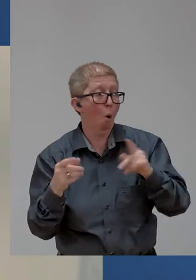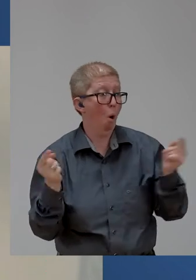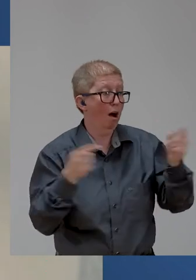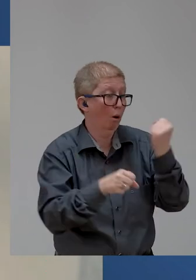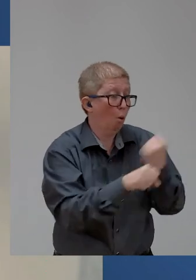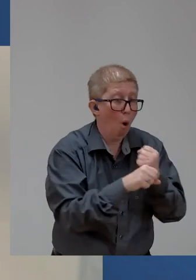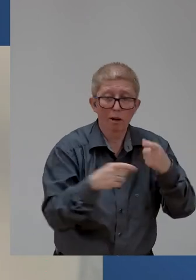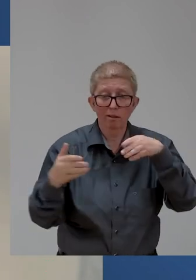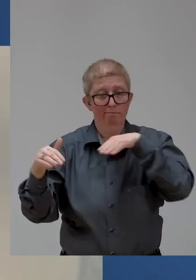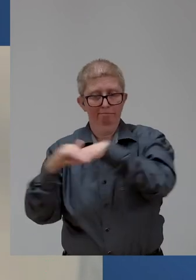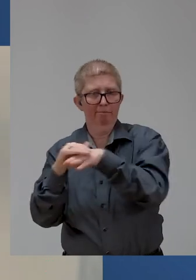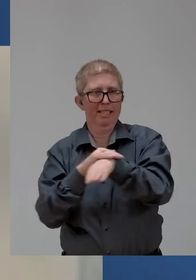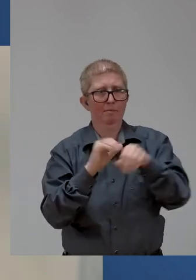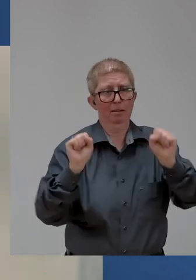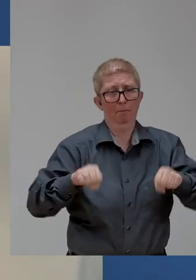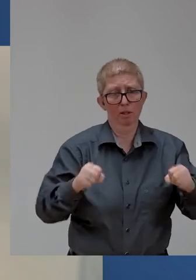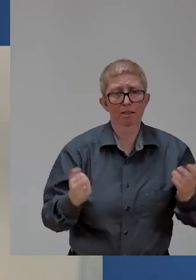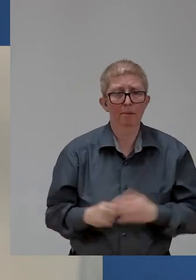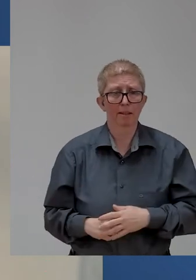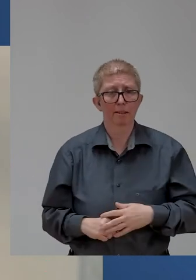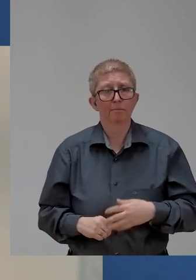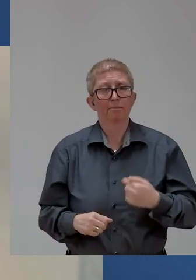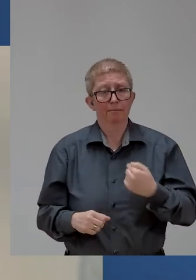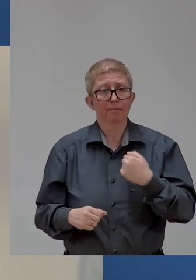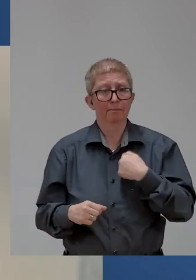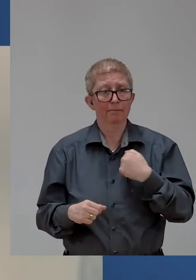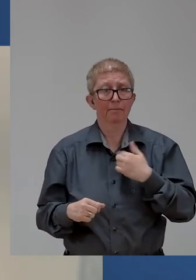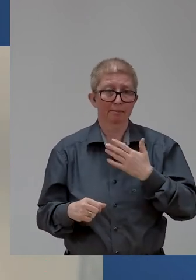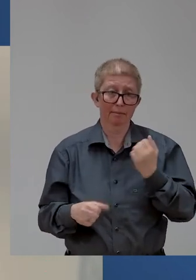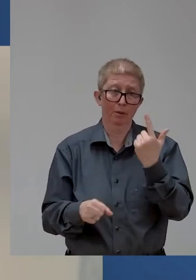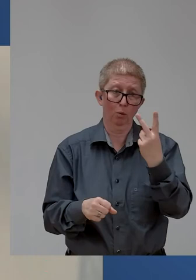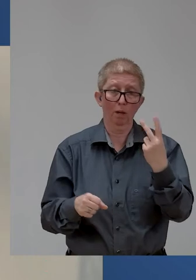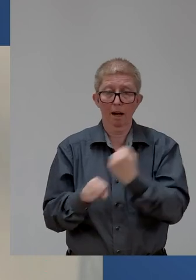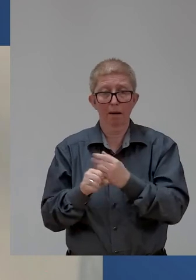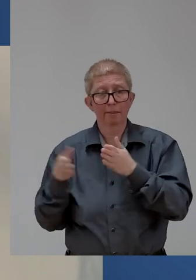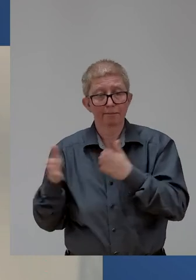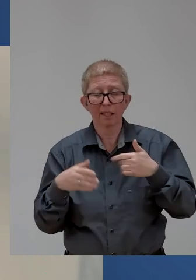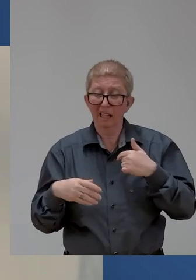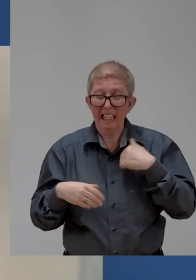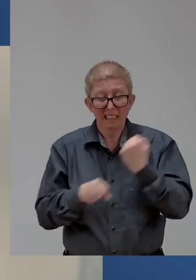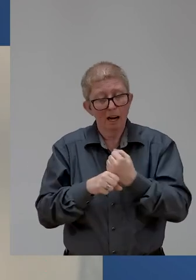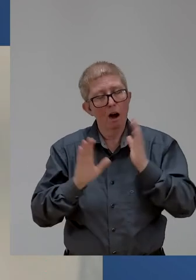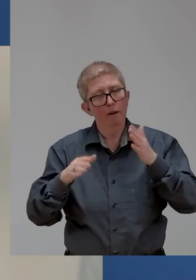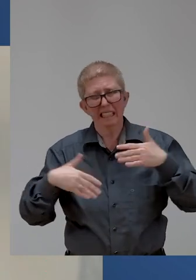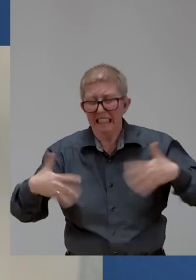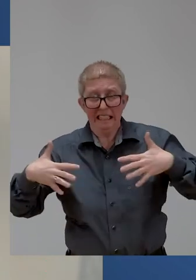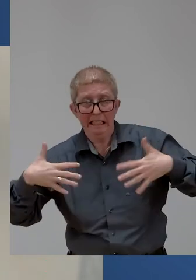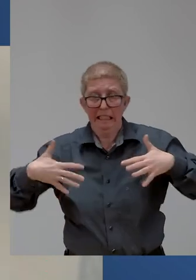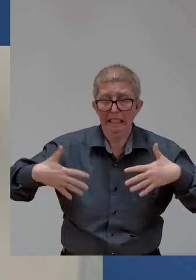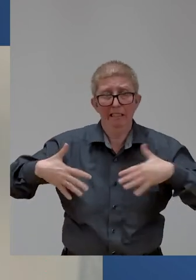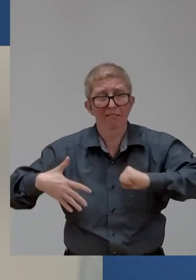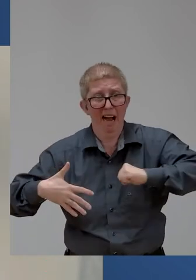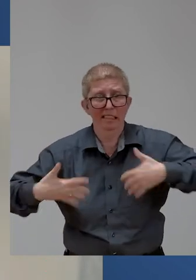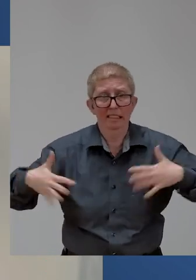faced. My work, as I've mentioned, is often very hectic and sometimes even involves staying after